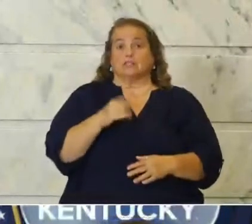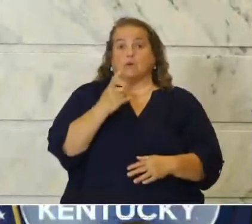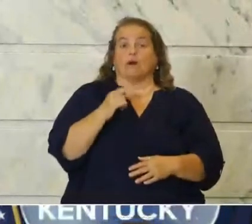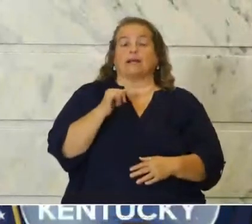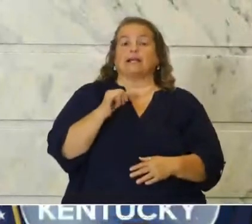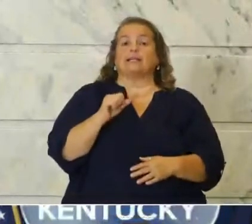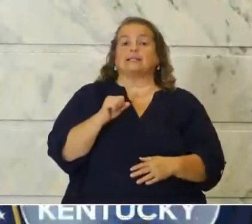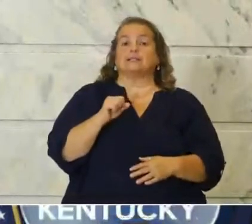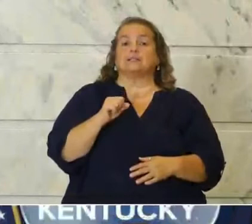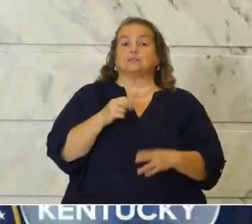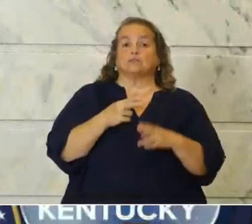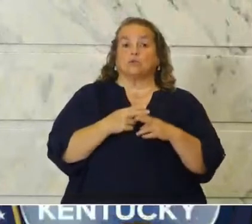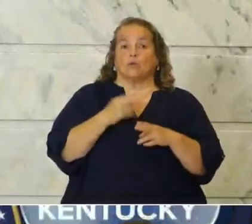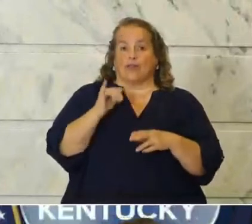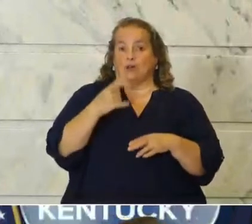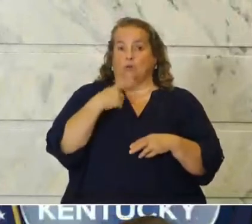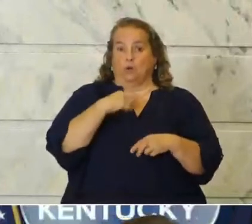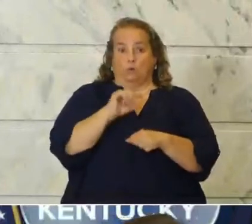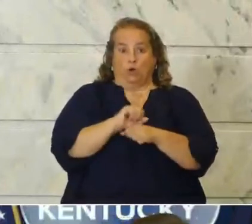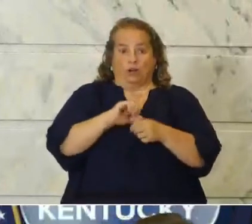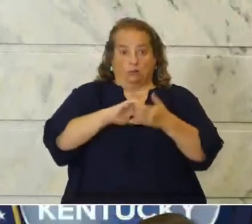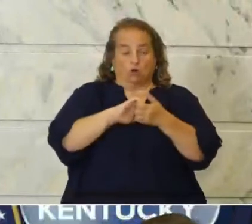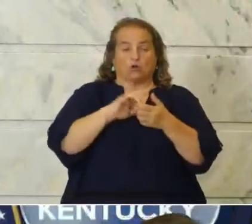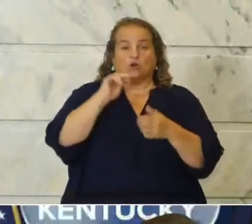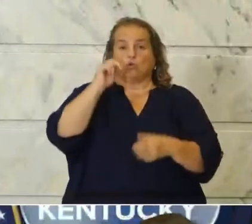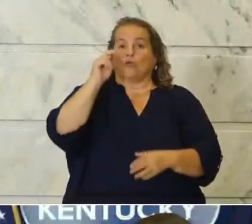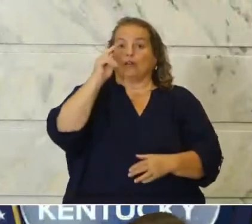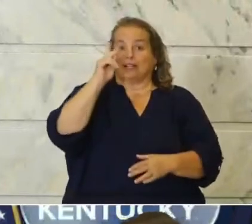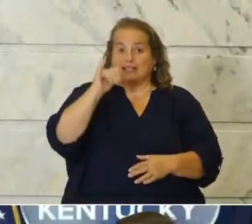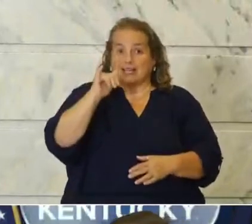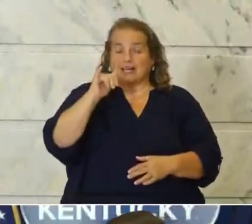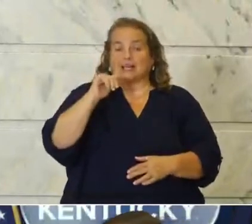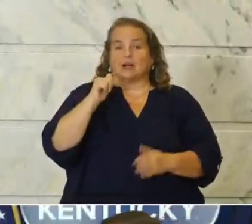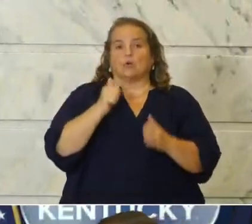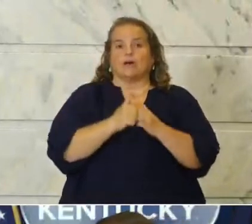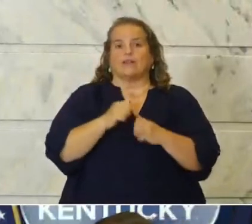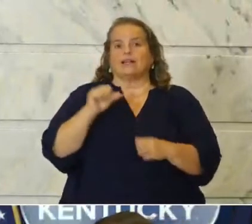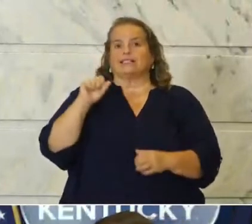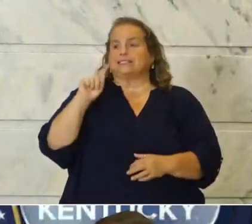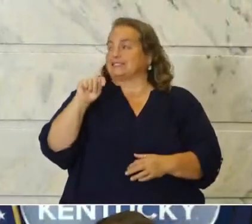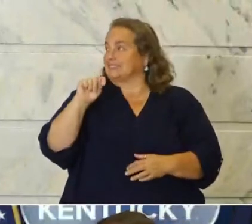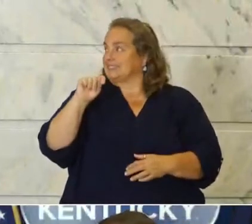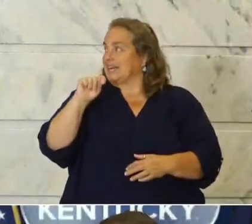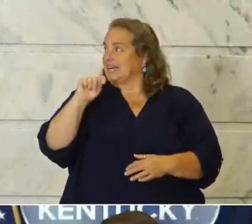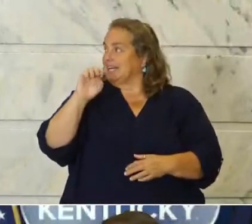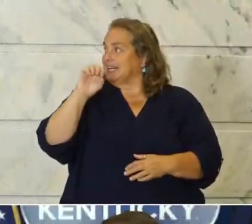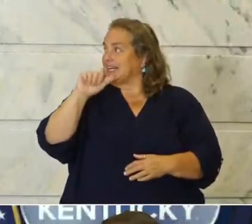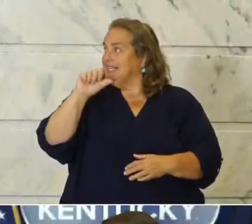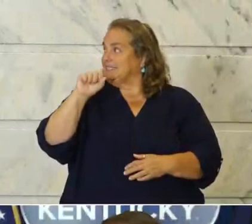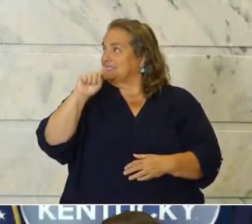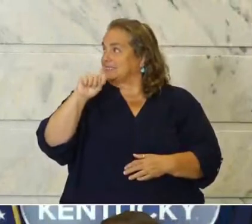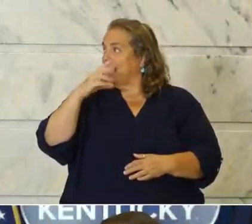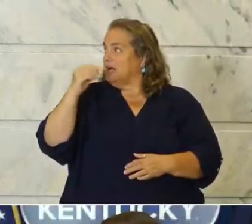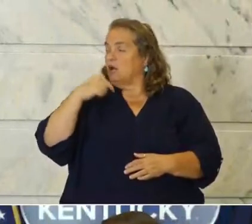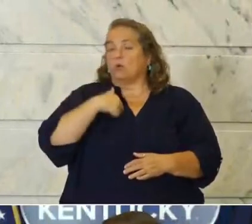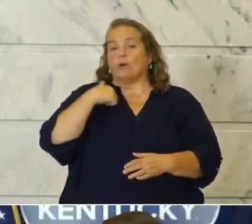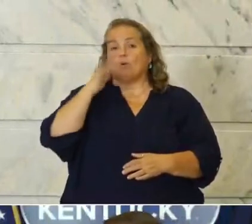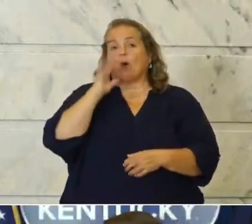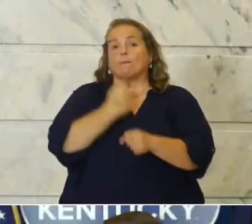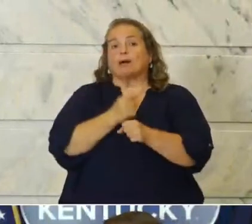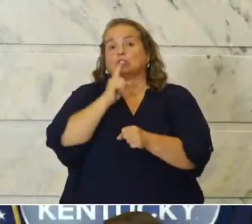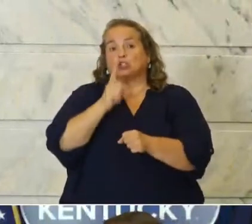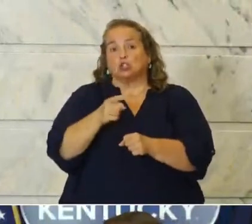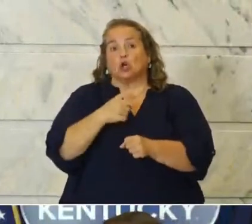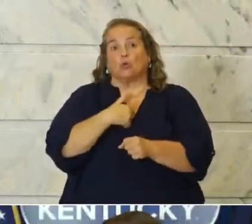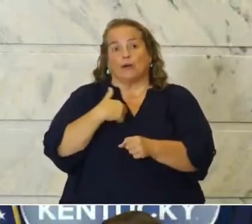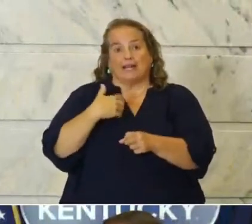is one we are working on in northern Kentucky with Saint ease. We're gonna make sure that we get the it's gonna